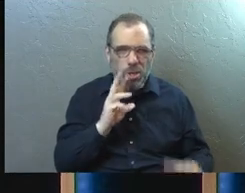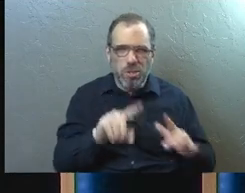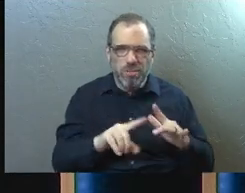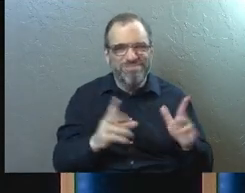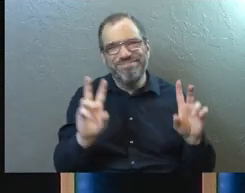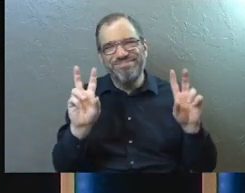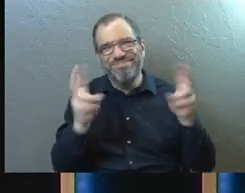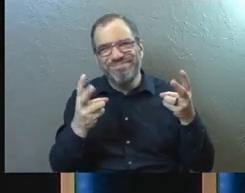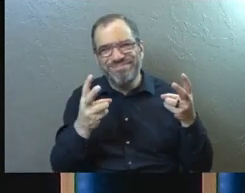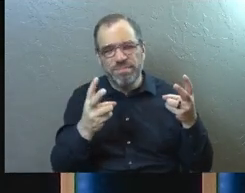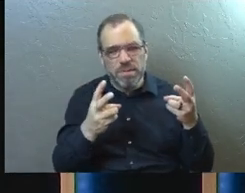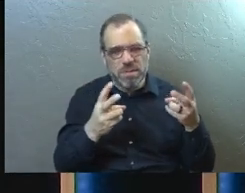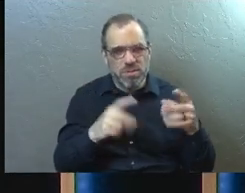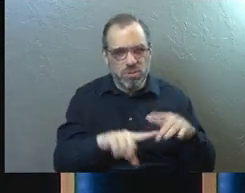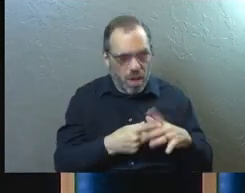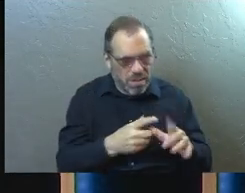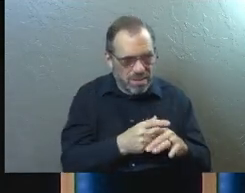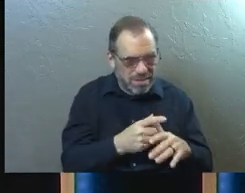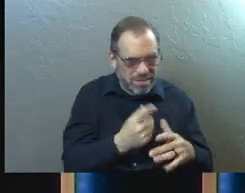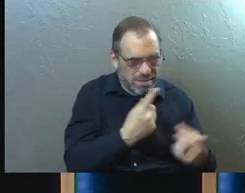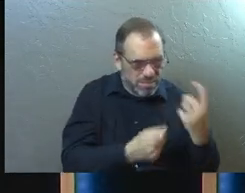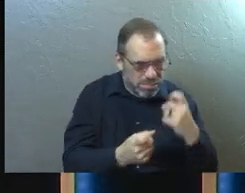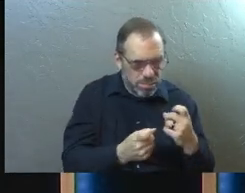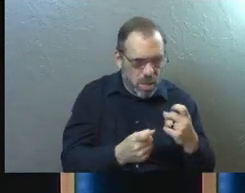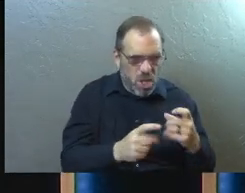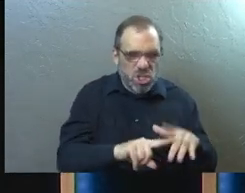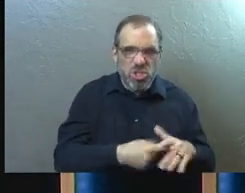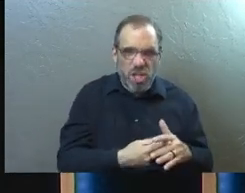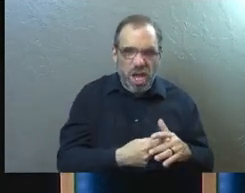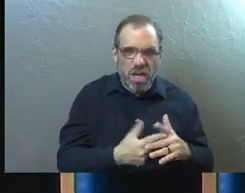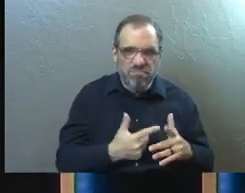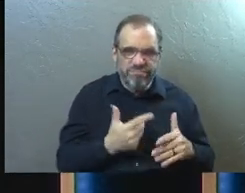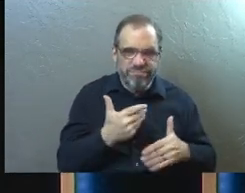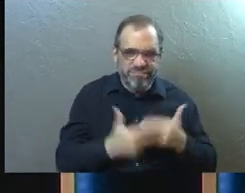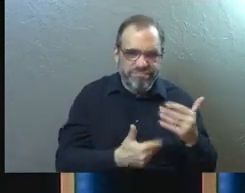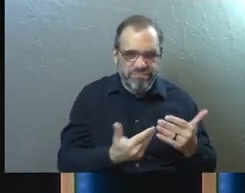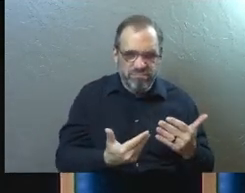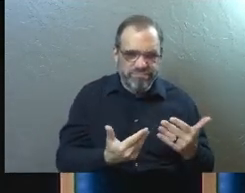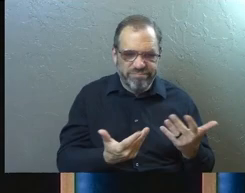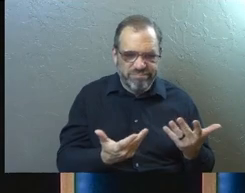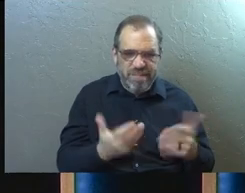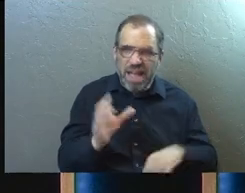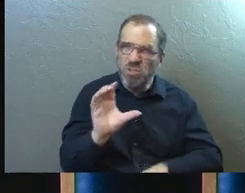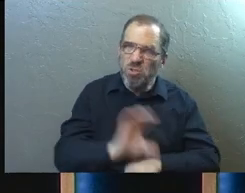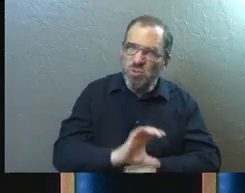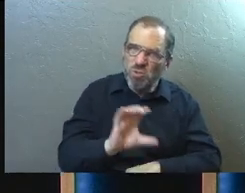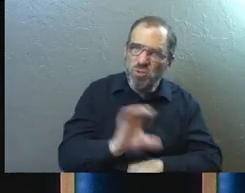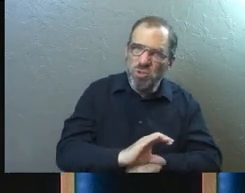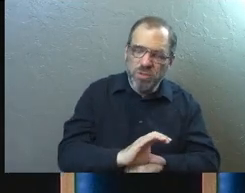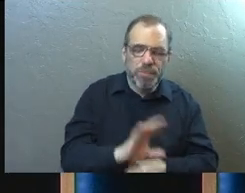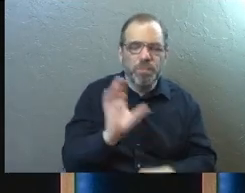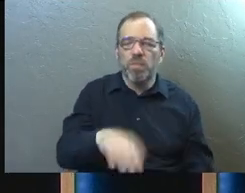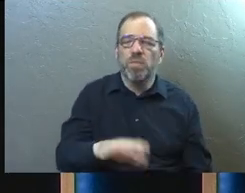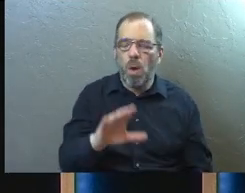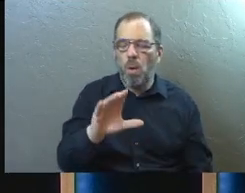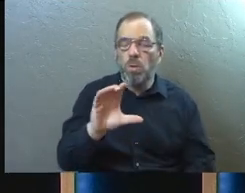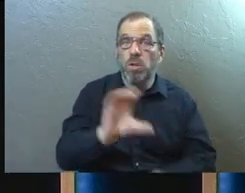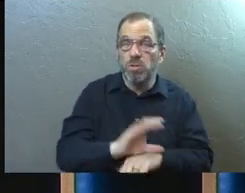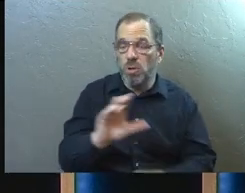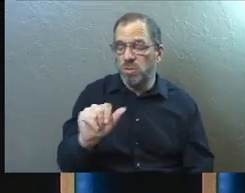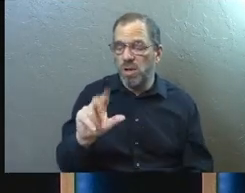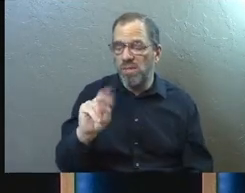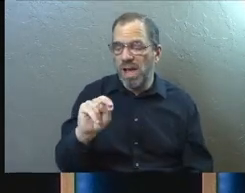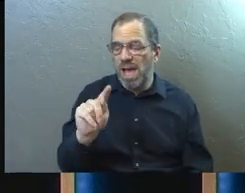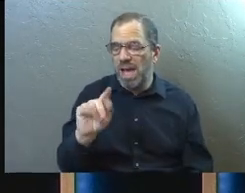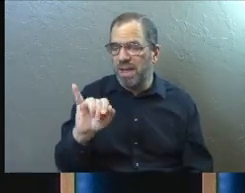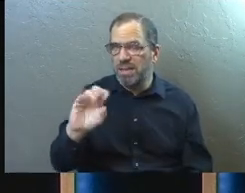at the spot where it's like, okay, what do we do with these questions? How are we going to move forward as the church? And so the church at Antioch sends